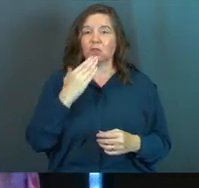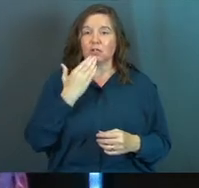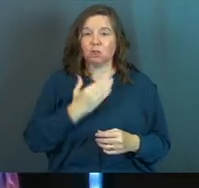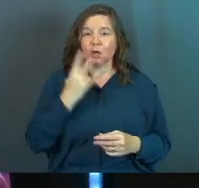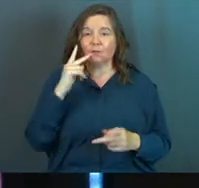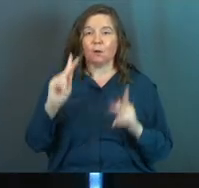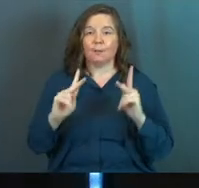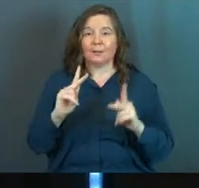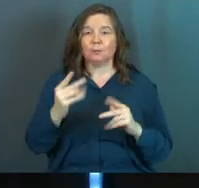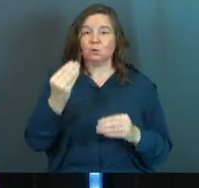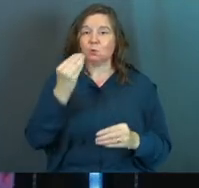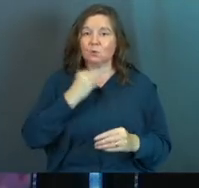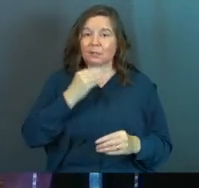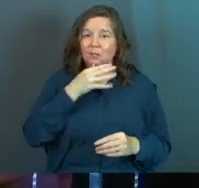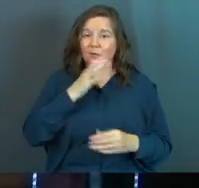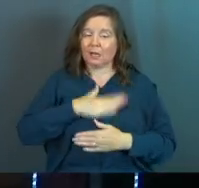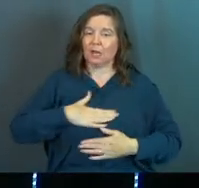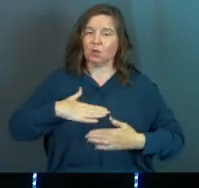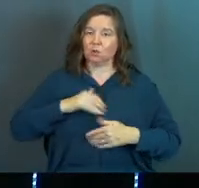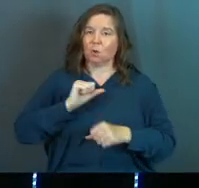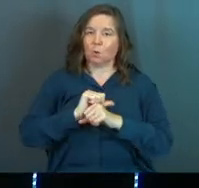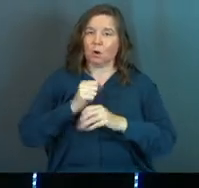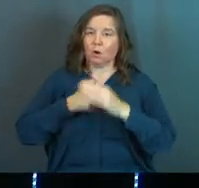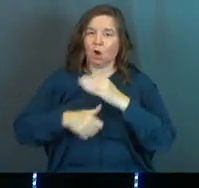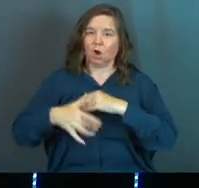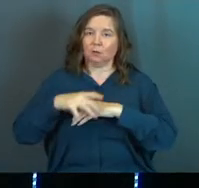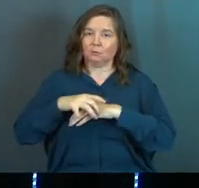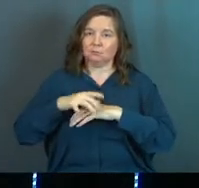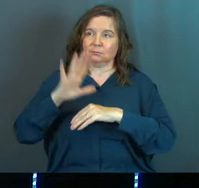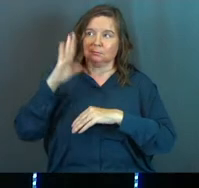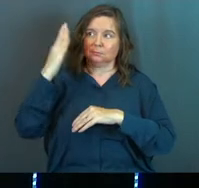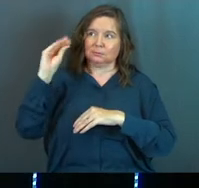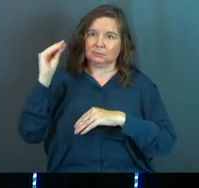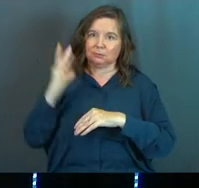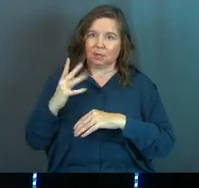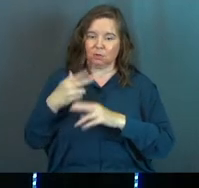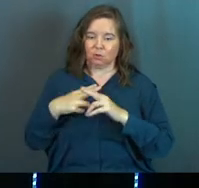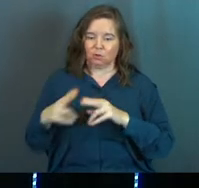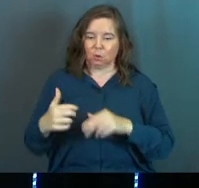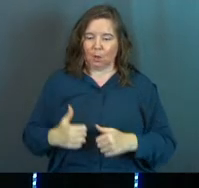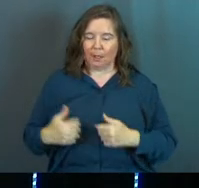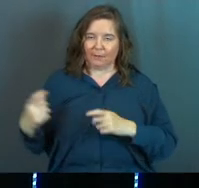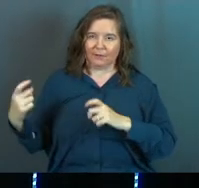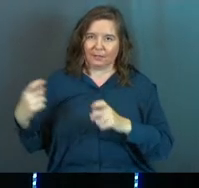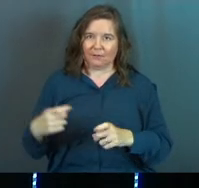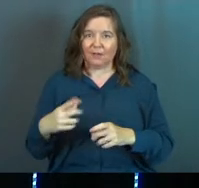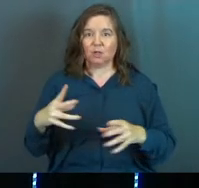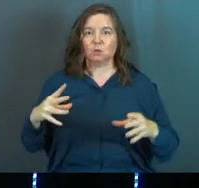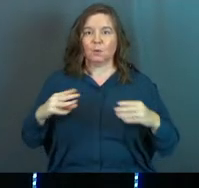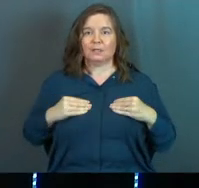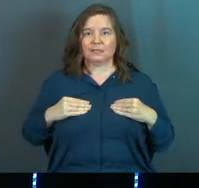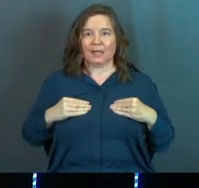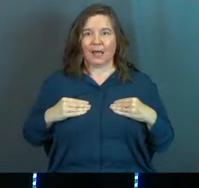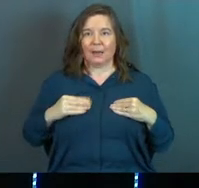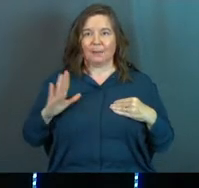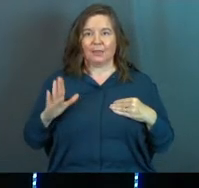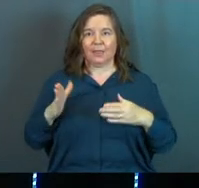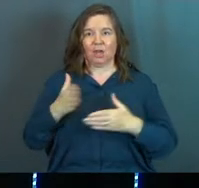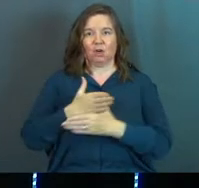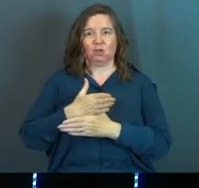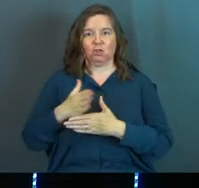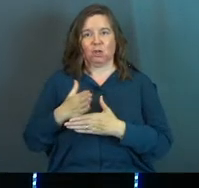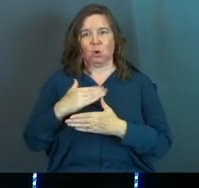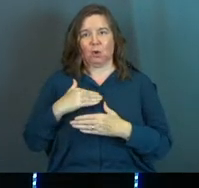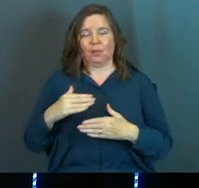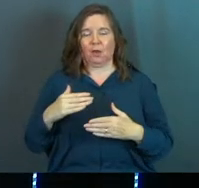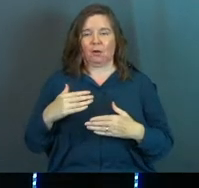people to eat and drink and enjoy their work under the sun during the short life that God has given them and to accept their lot or their share in